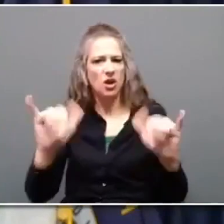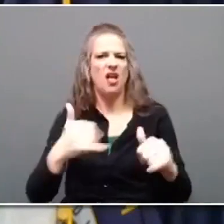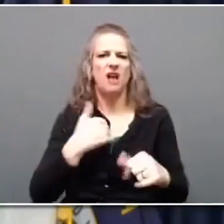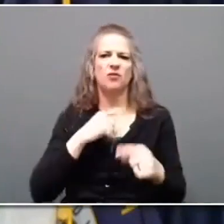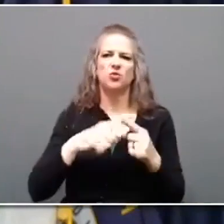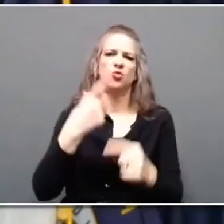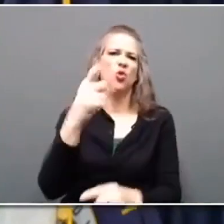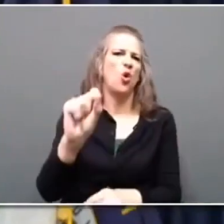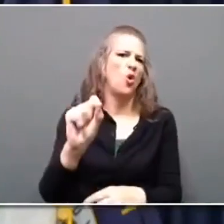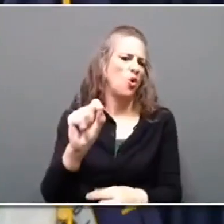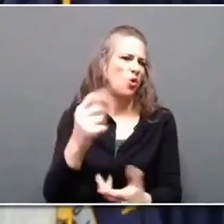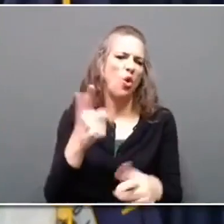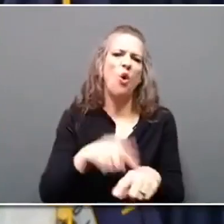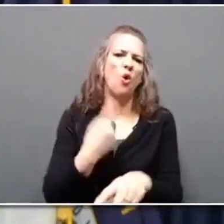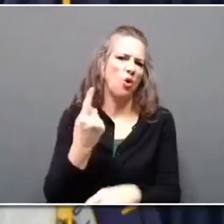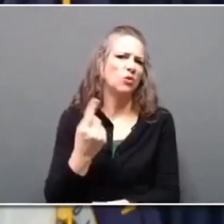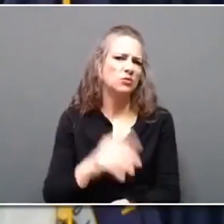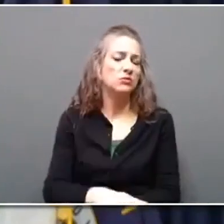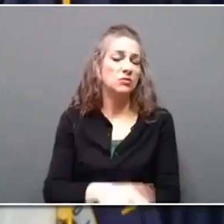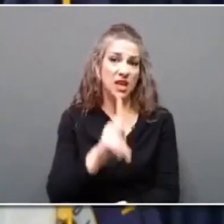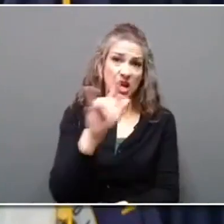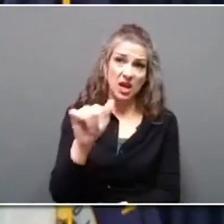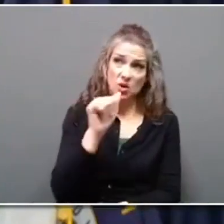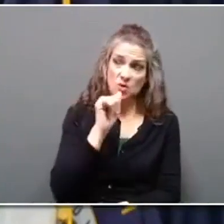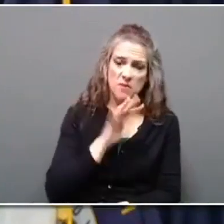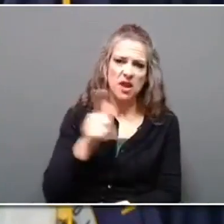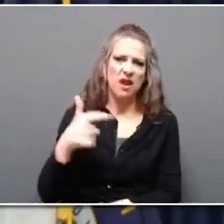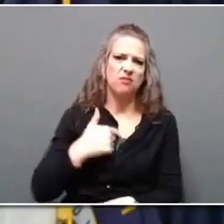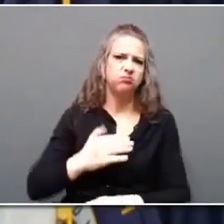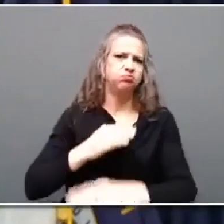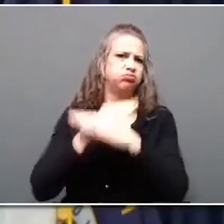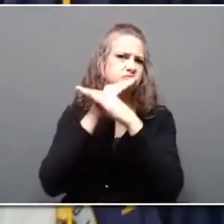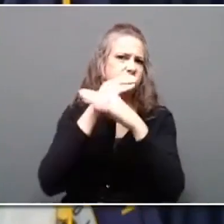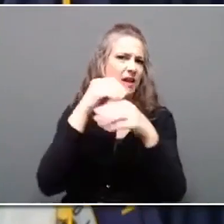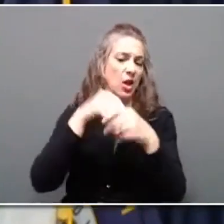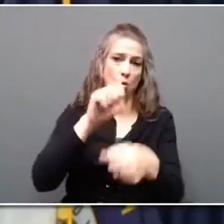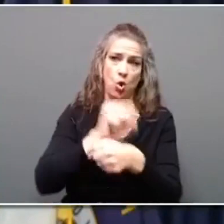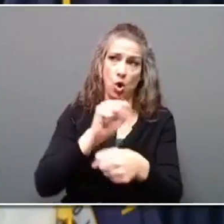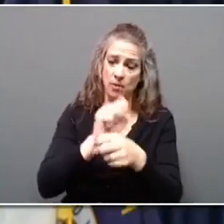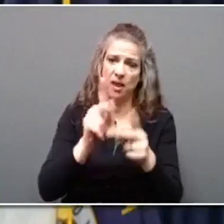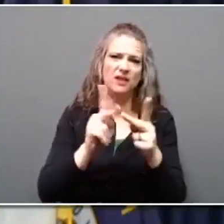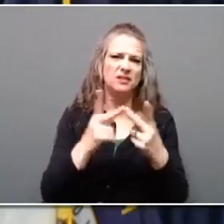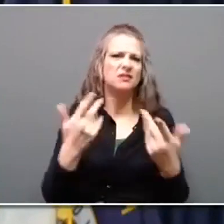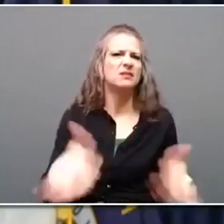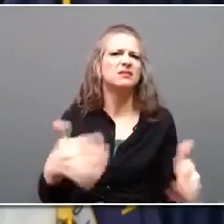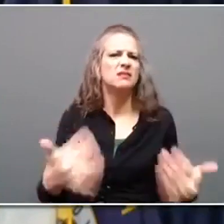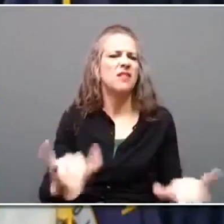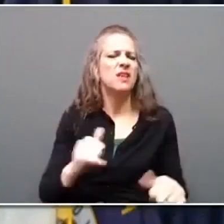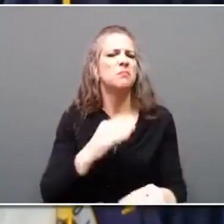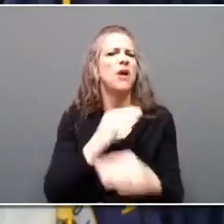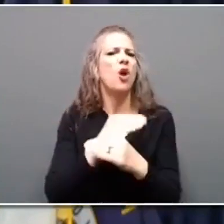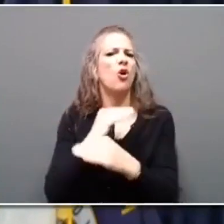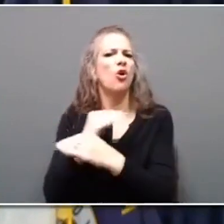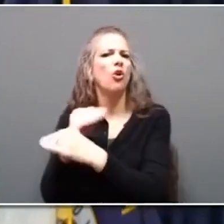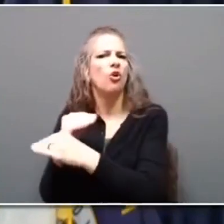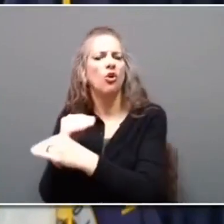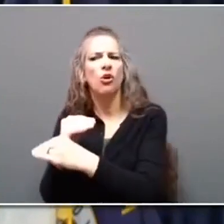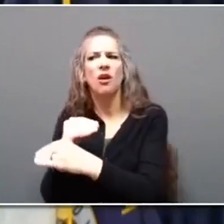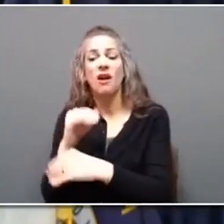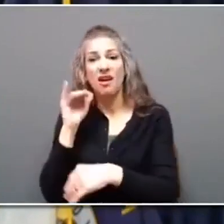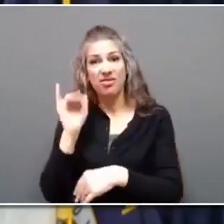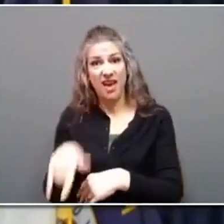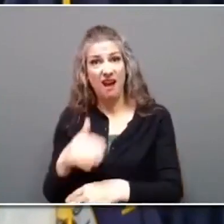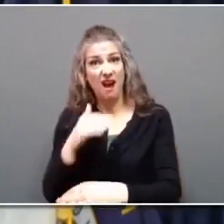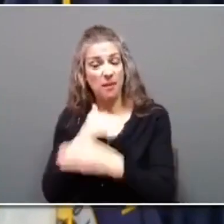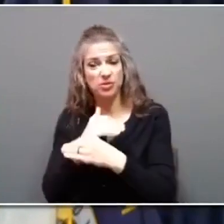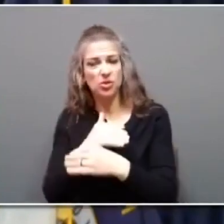Kentucky women have long faced immense barriers to fair treatment in the workforce. These are the very obstacles our leaders and society have failed